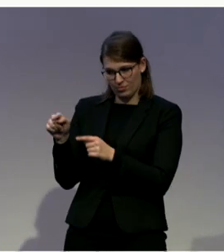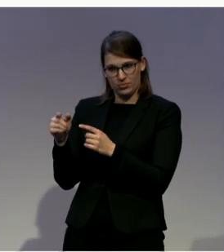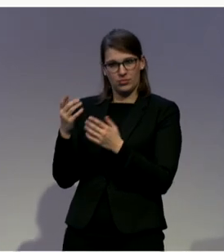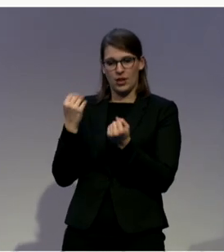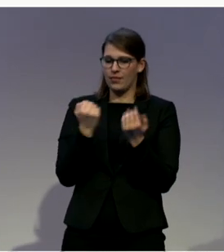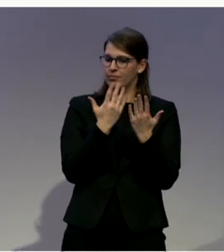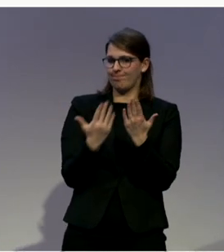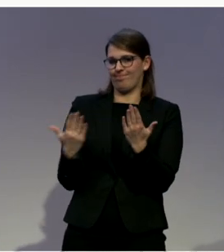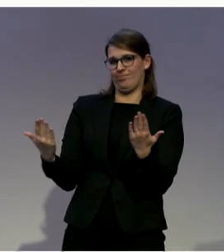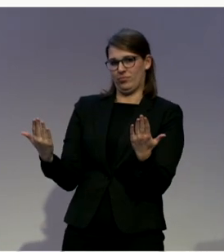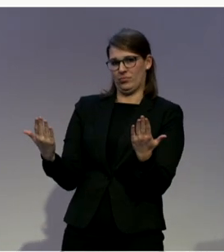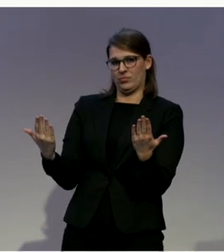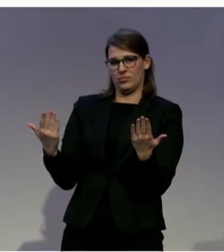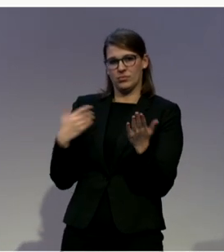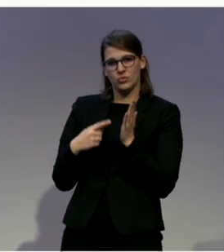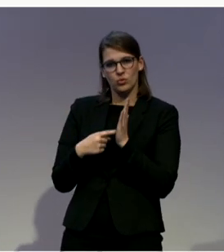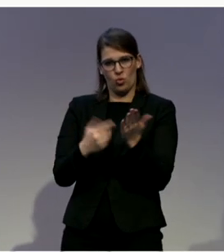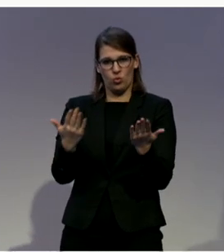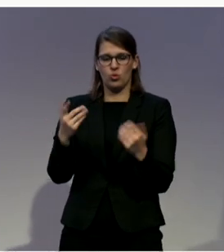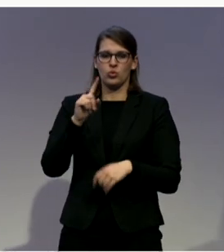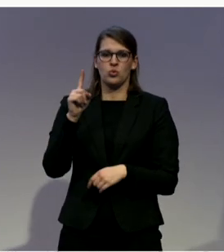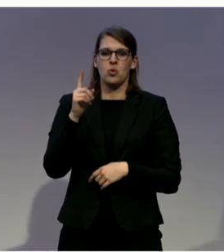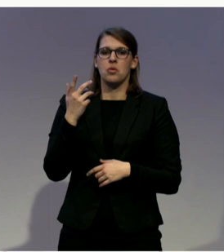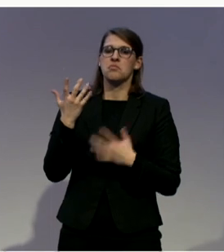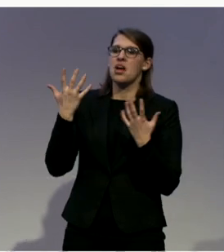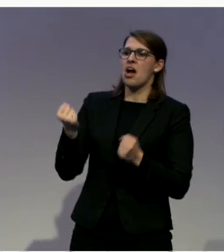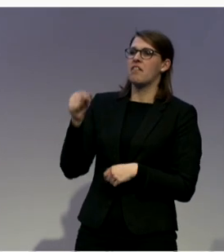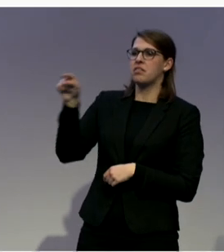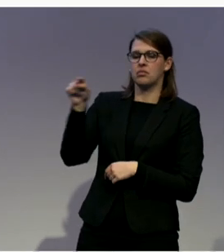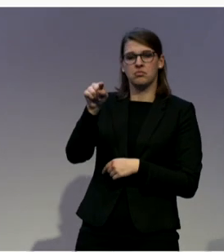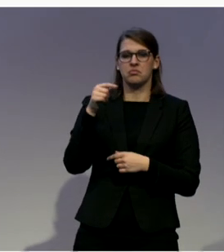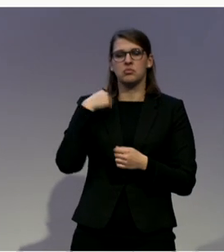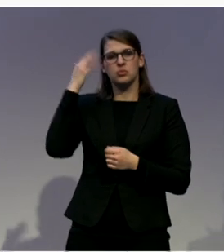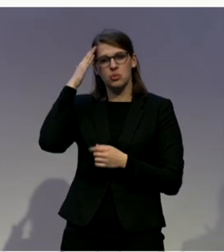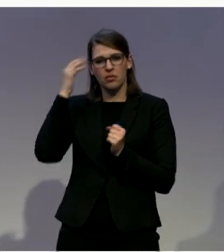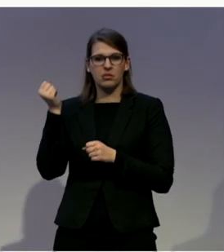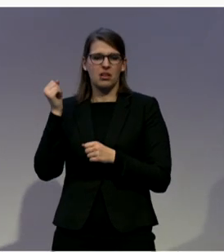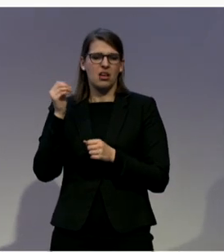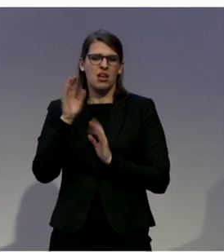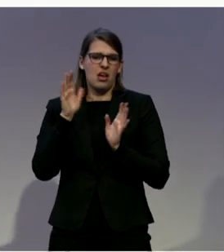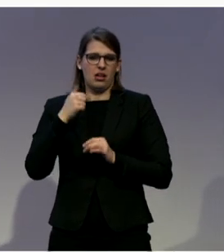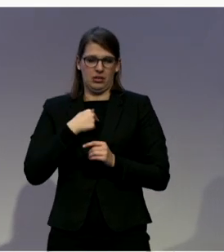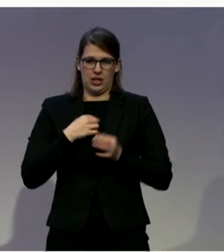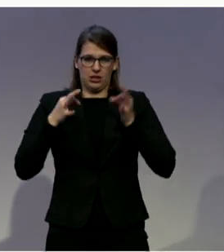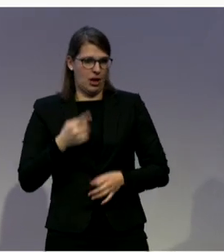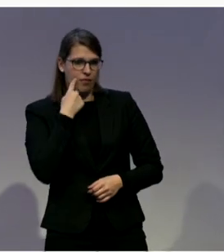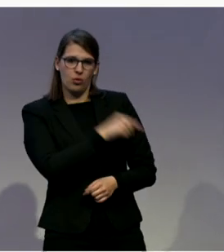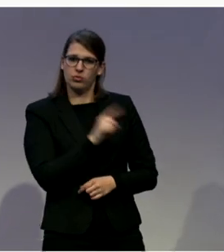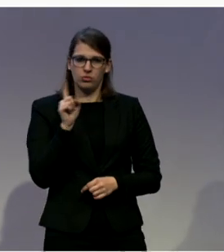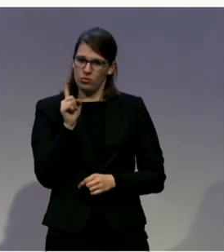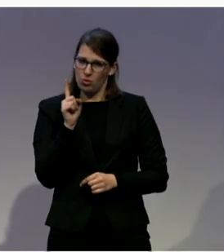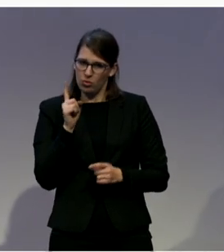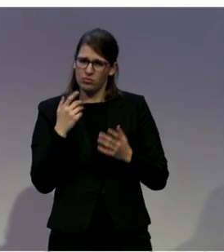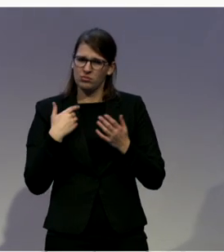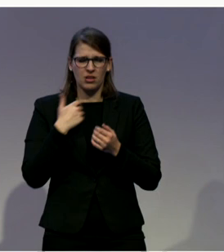conveniently available choices, but that they can also make radical choices and then get support to carry them out.